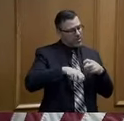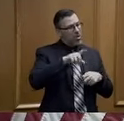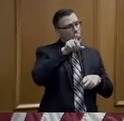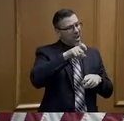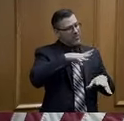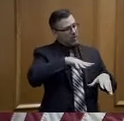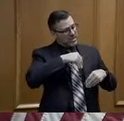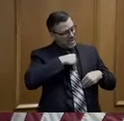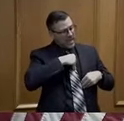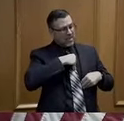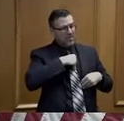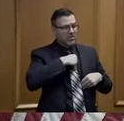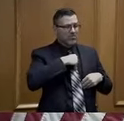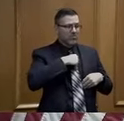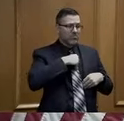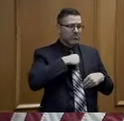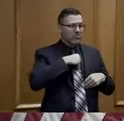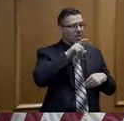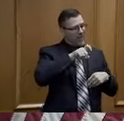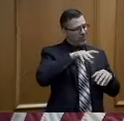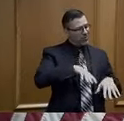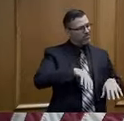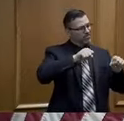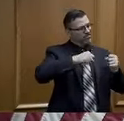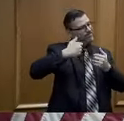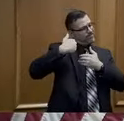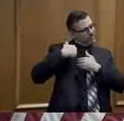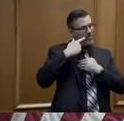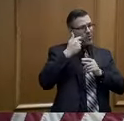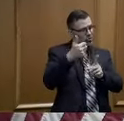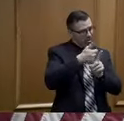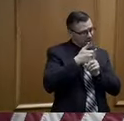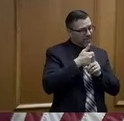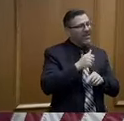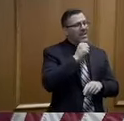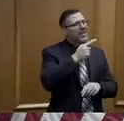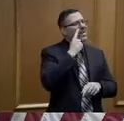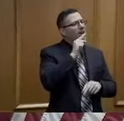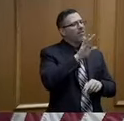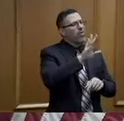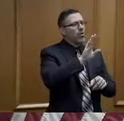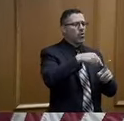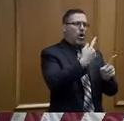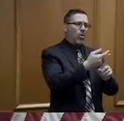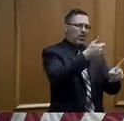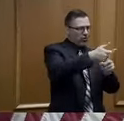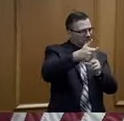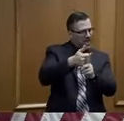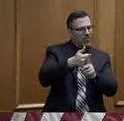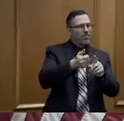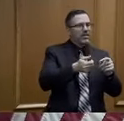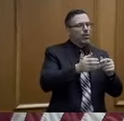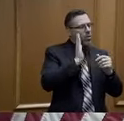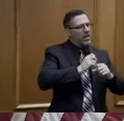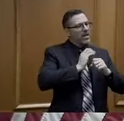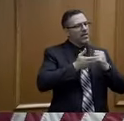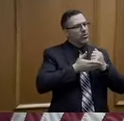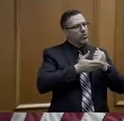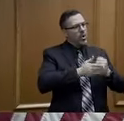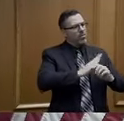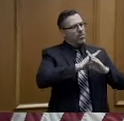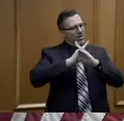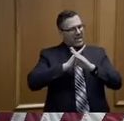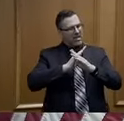take personal responsibility for our behavior, and it's not just for our own health, but it's for the health of our neighbors, and especially our elderly